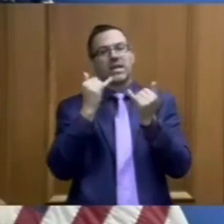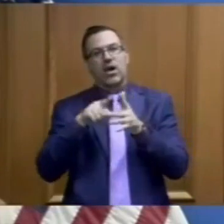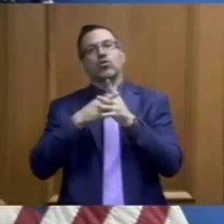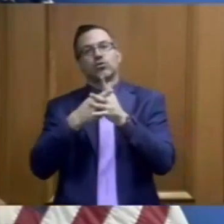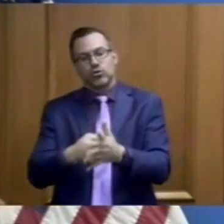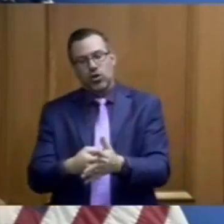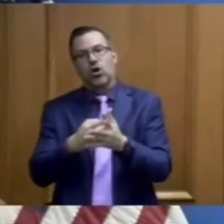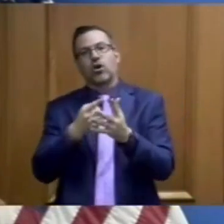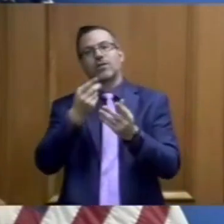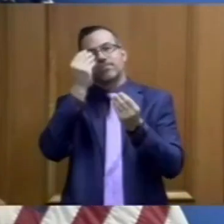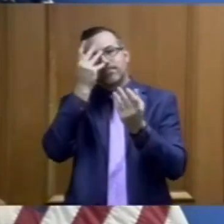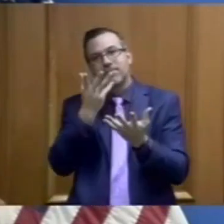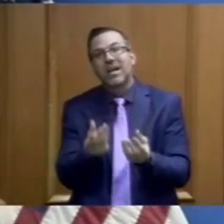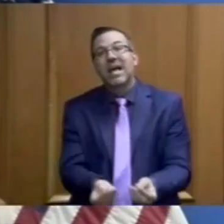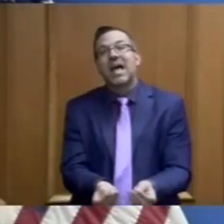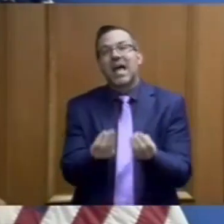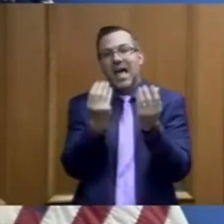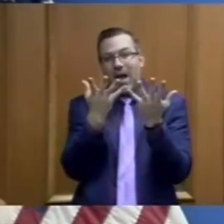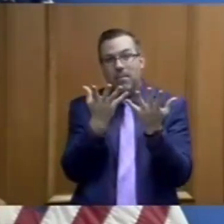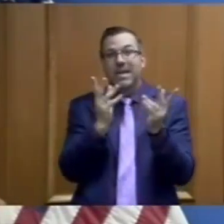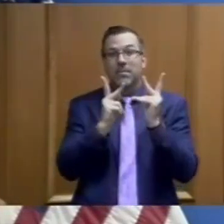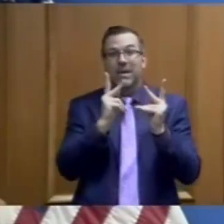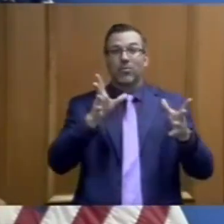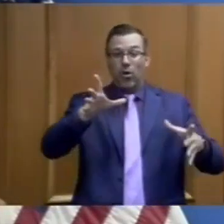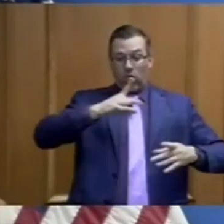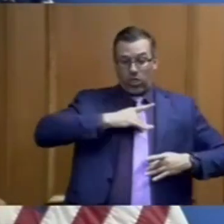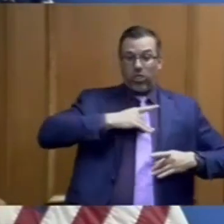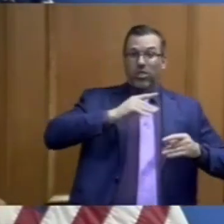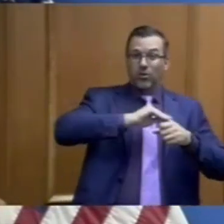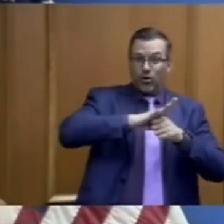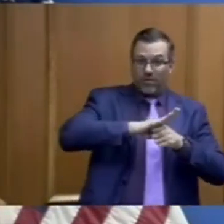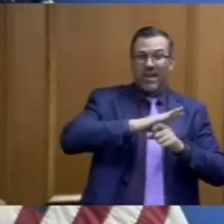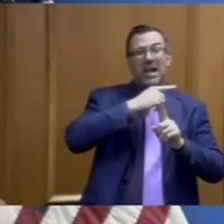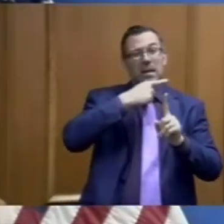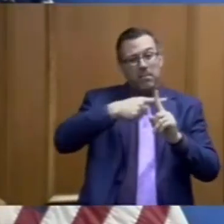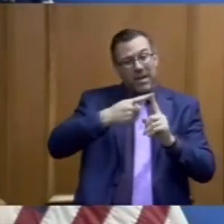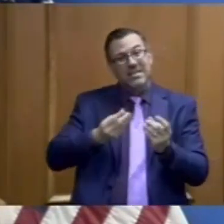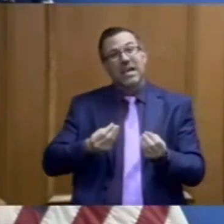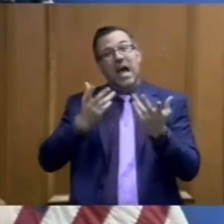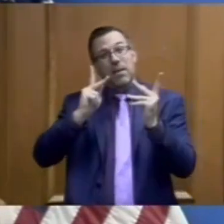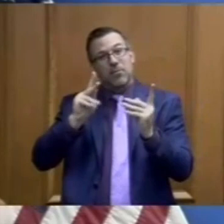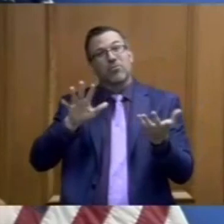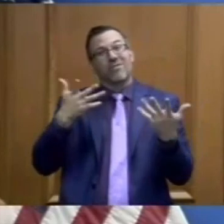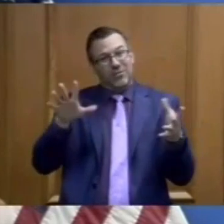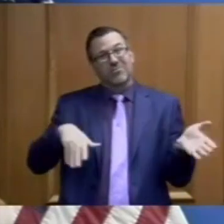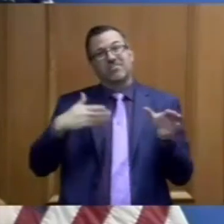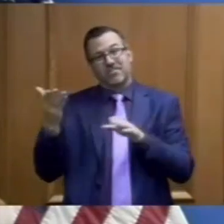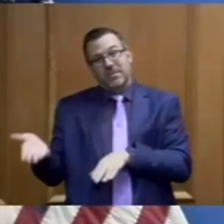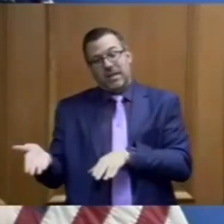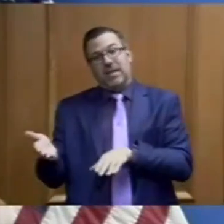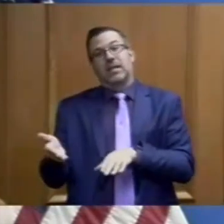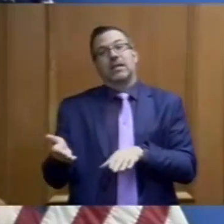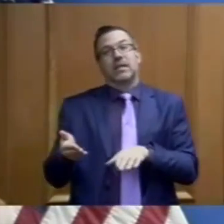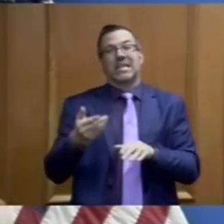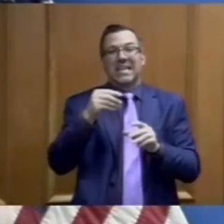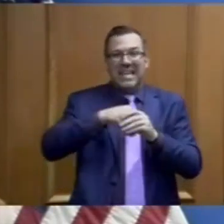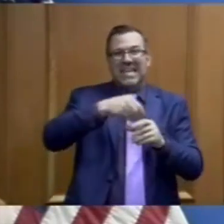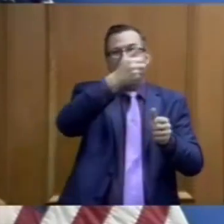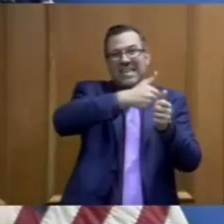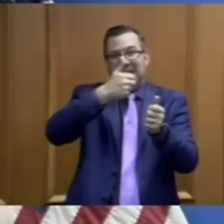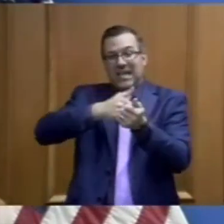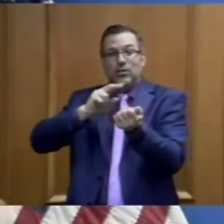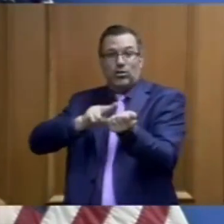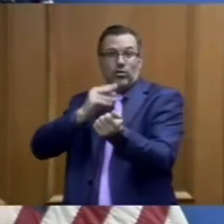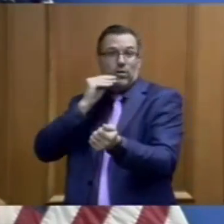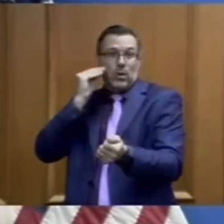cases and the number of deaths combined for residents and staff in each of those facilities.